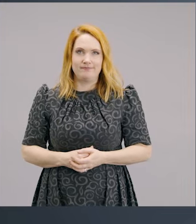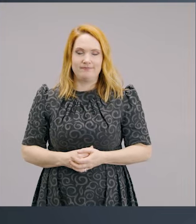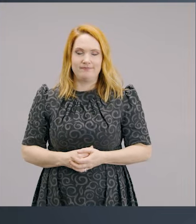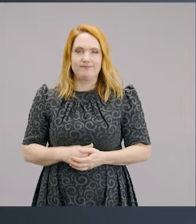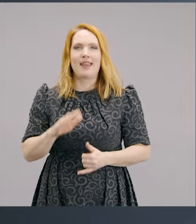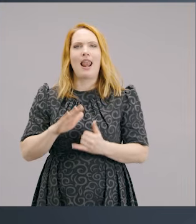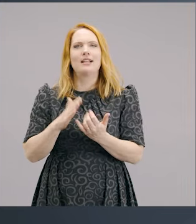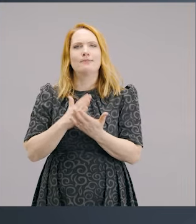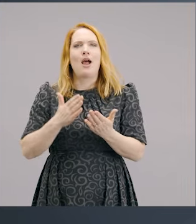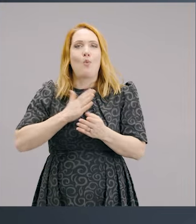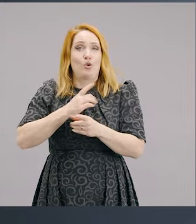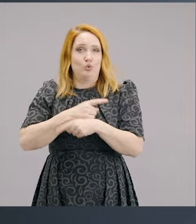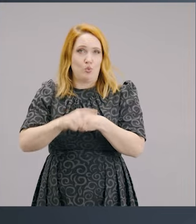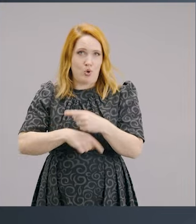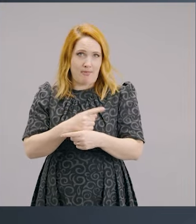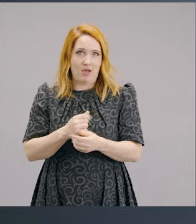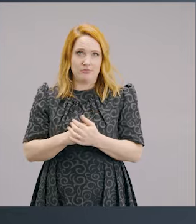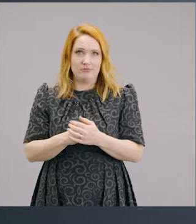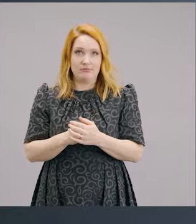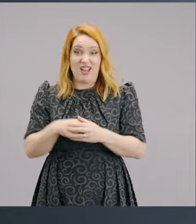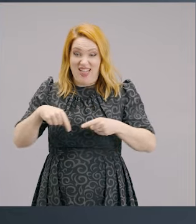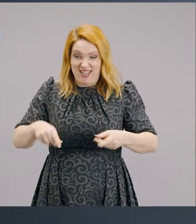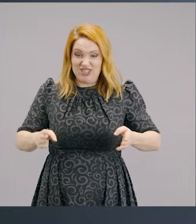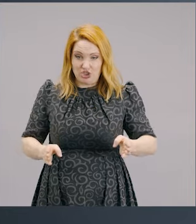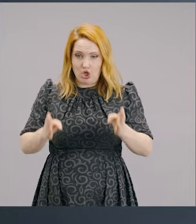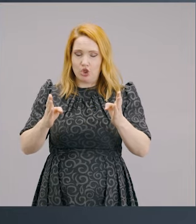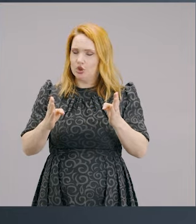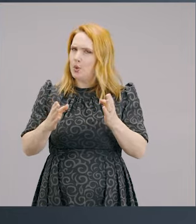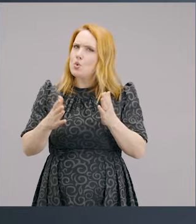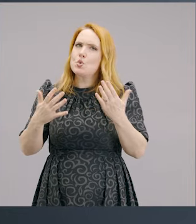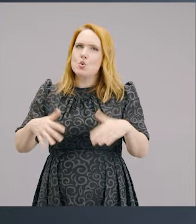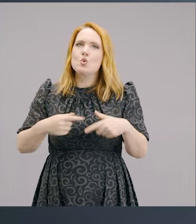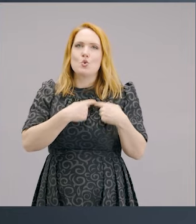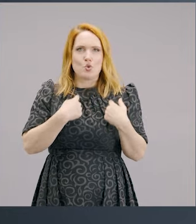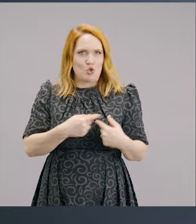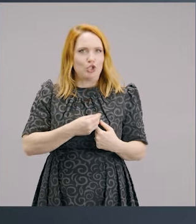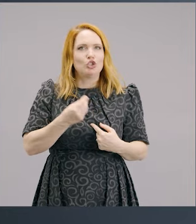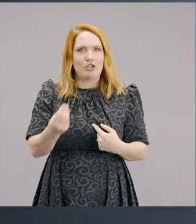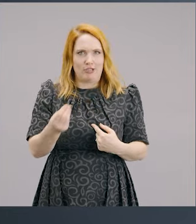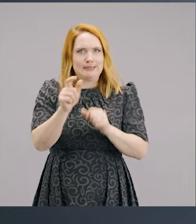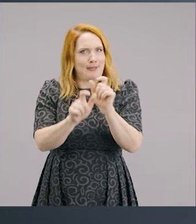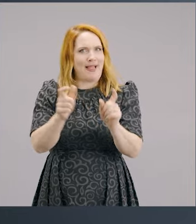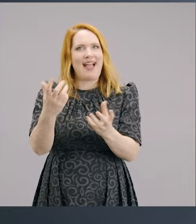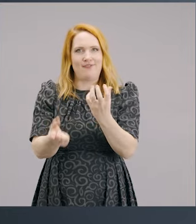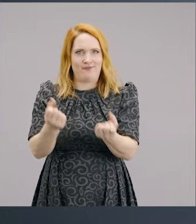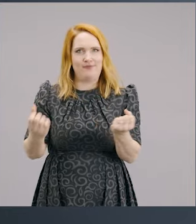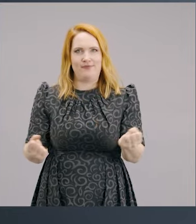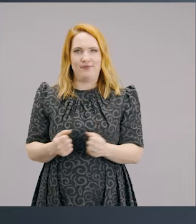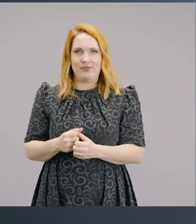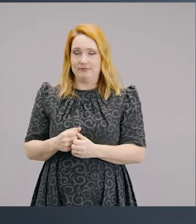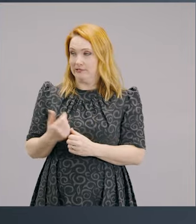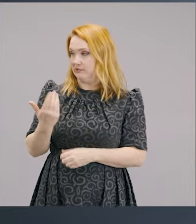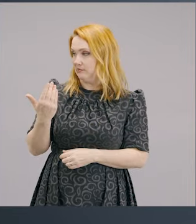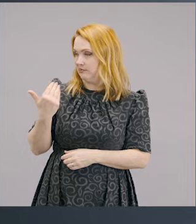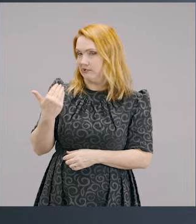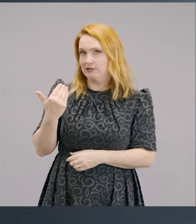So I want to close with this. We're actually in a very generous church. You may have heard that in